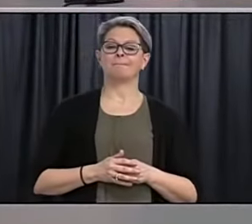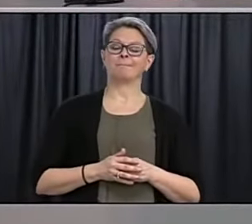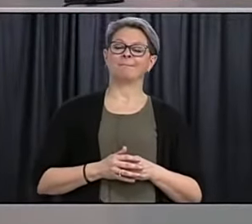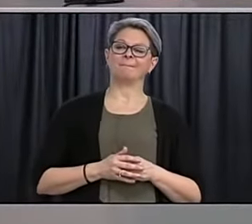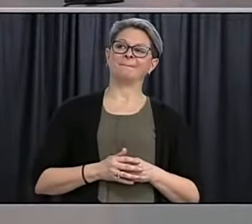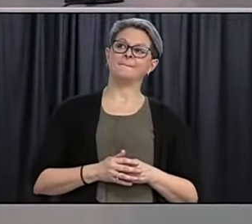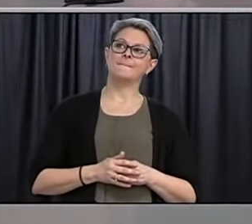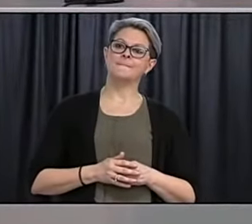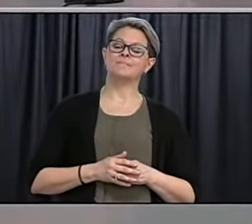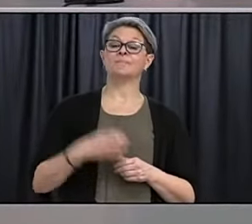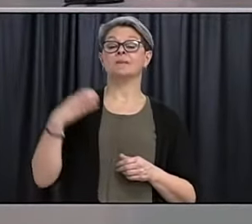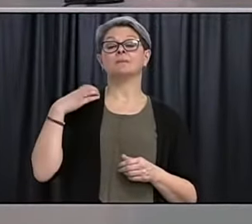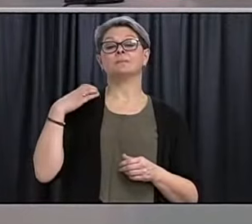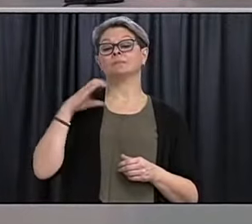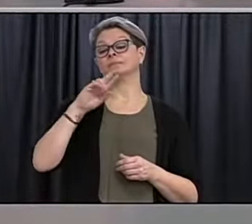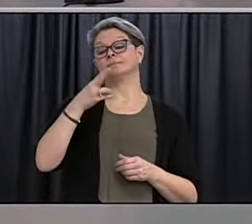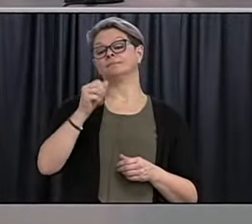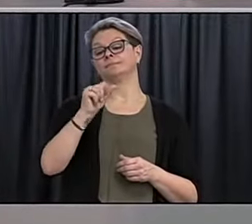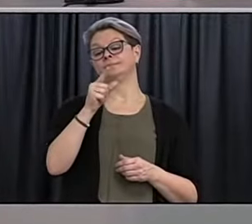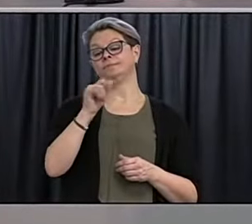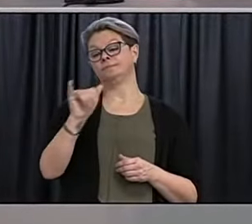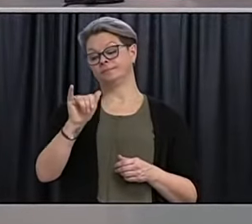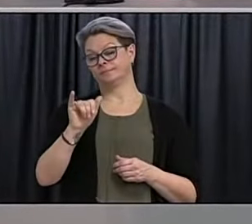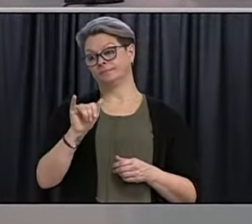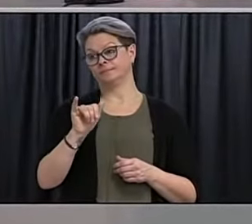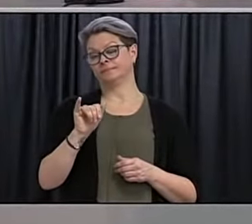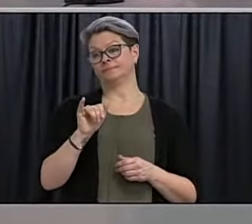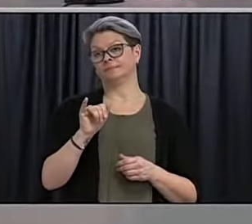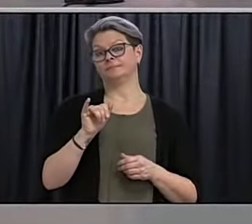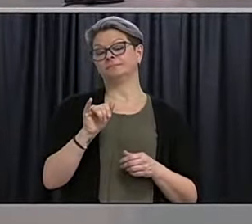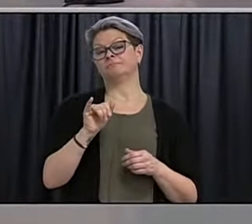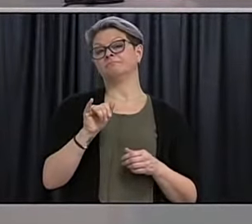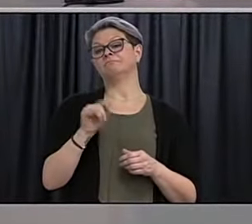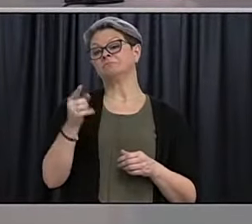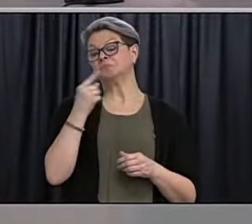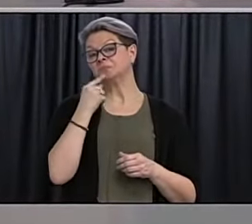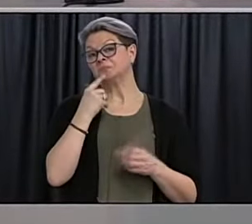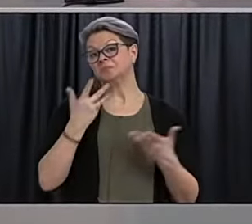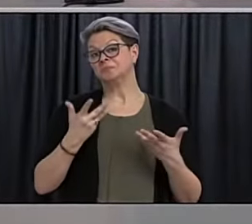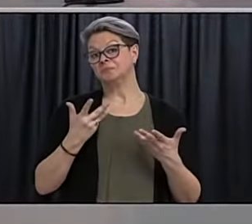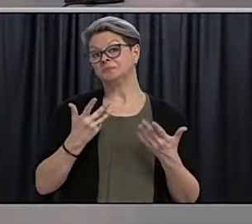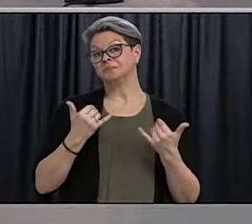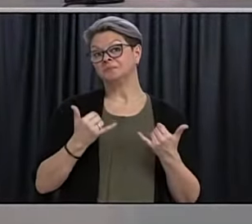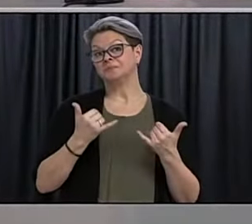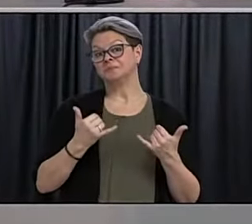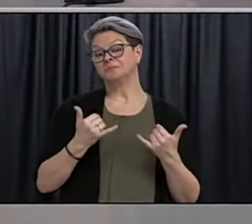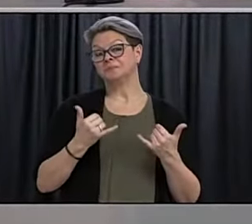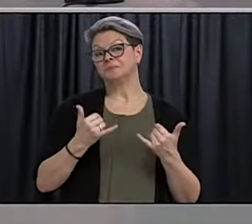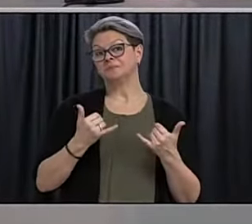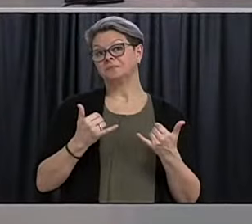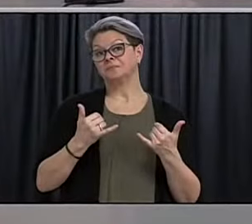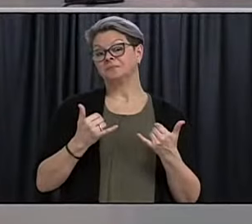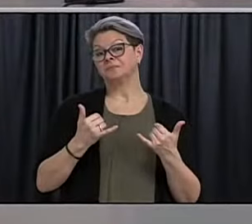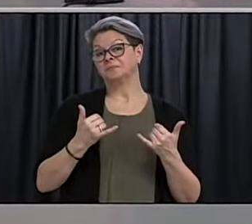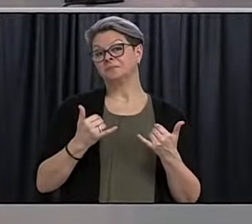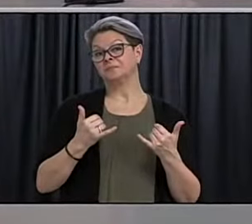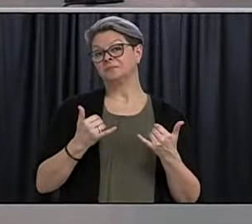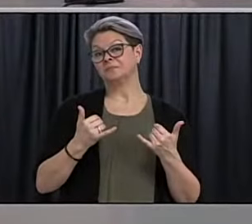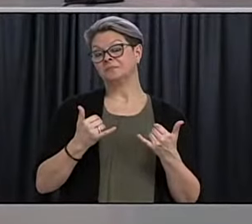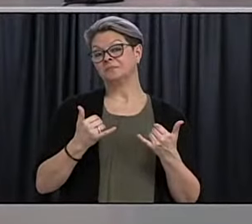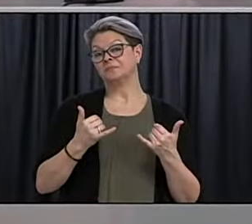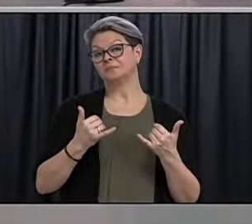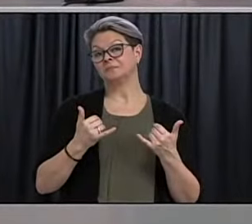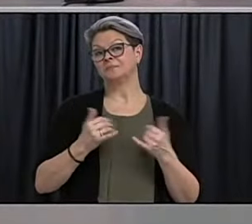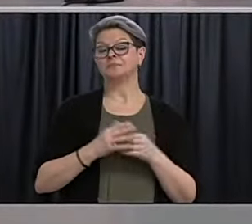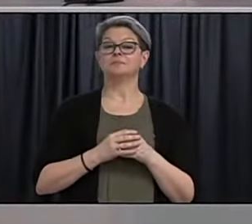Thanks. And Minister Hagee, you noted in the briefing earlier this week that the system right now isn't even at 50% on capacity in terms